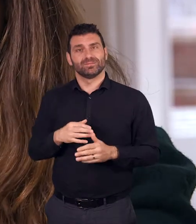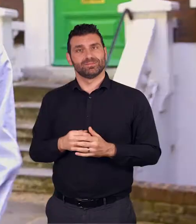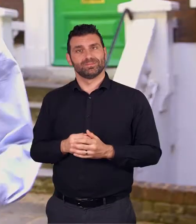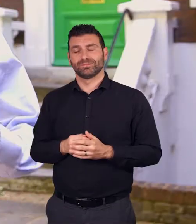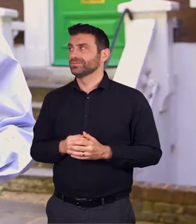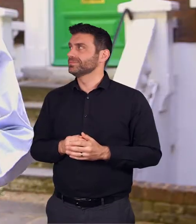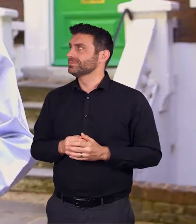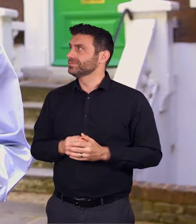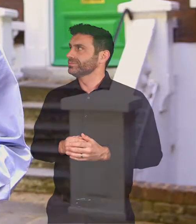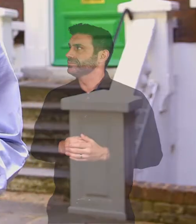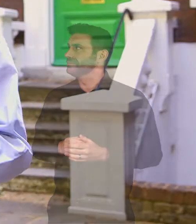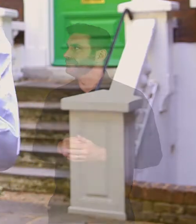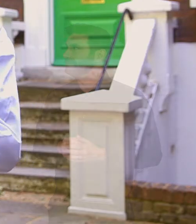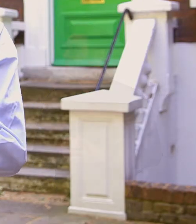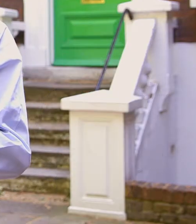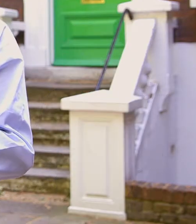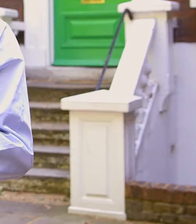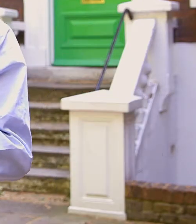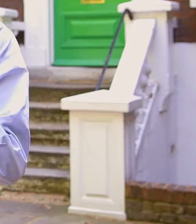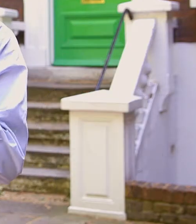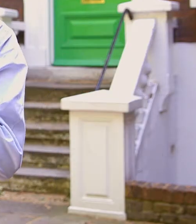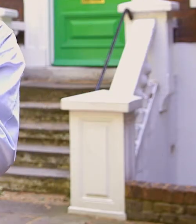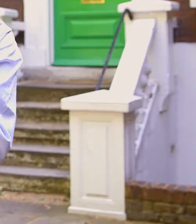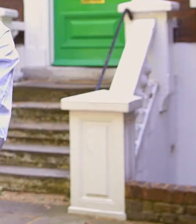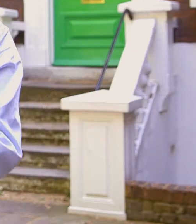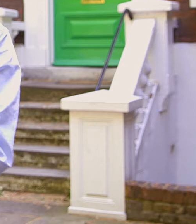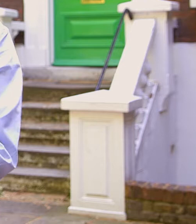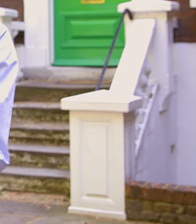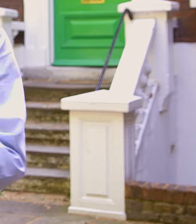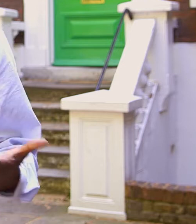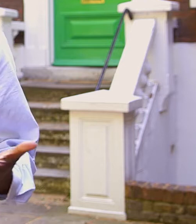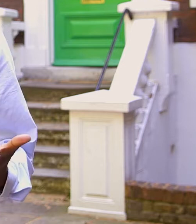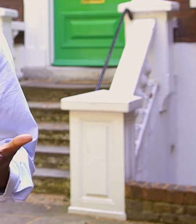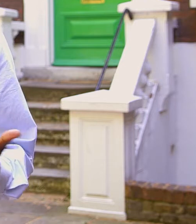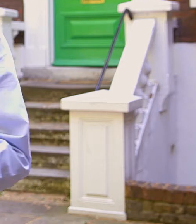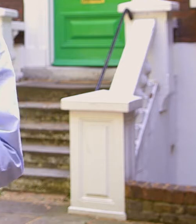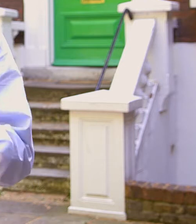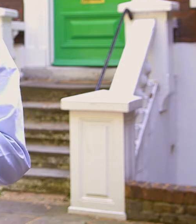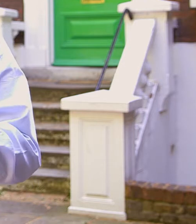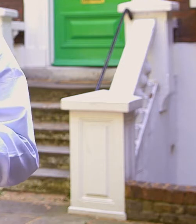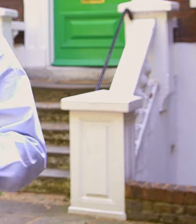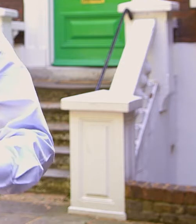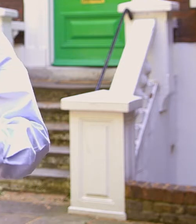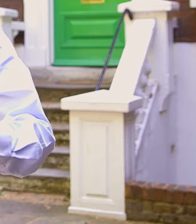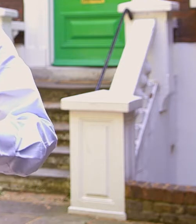to happen a problem has been government austerity in the cuts that they have introduced funding we face barriers